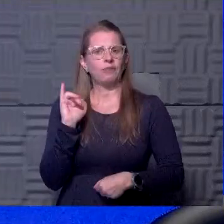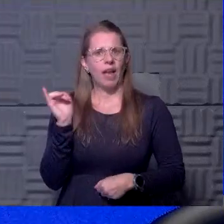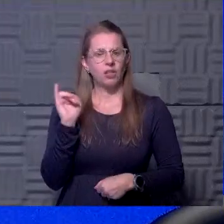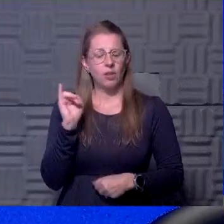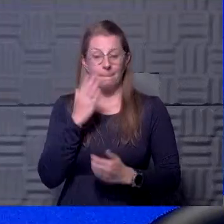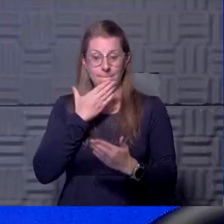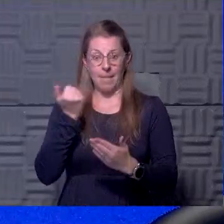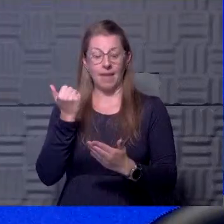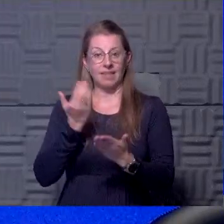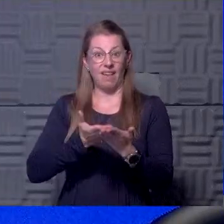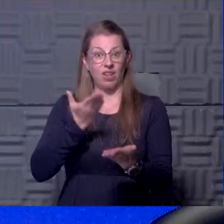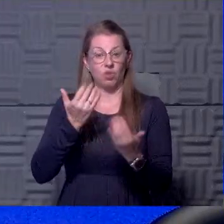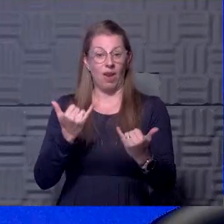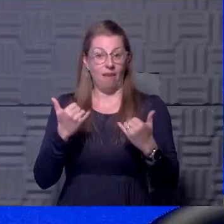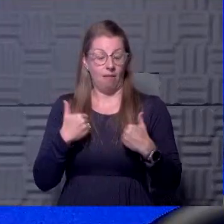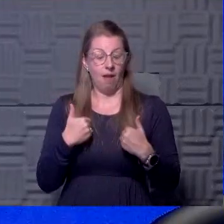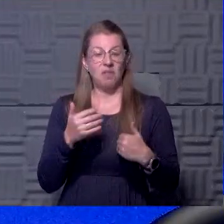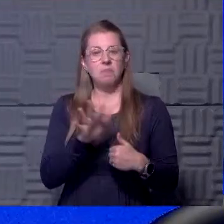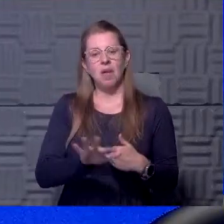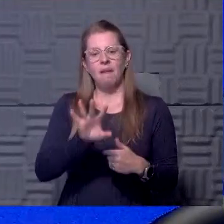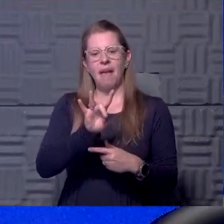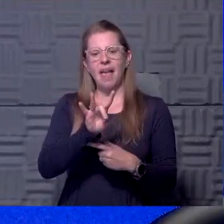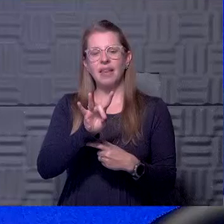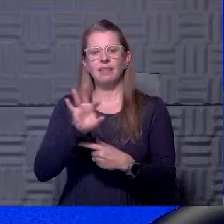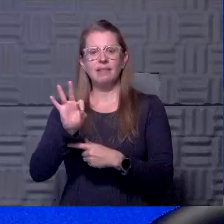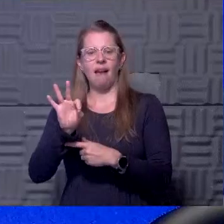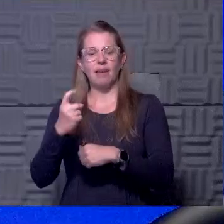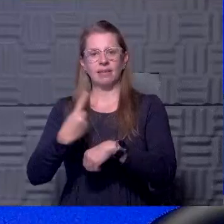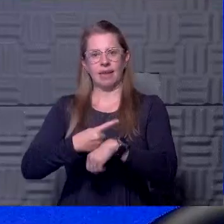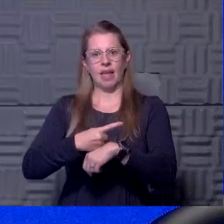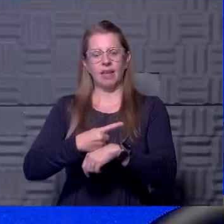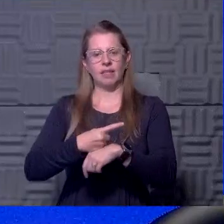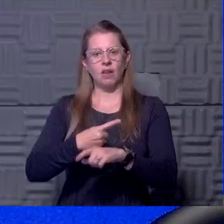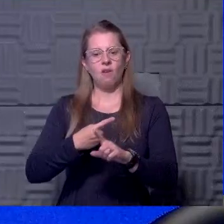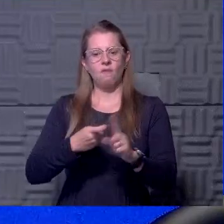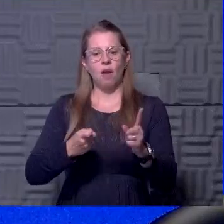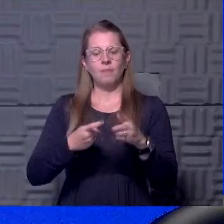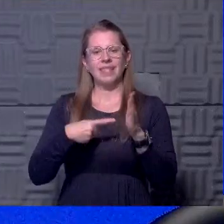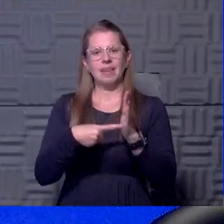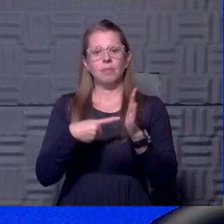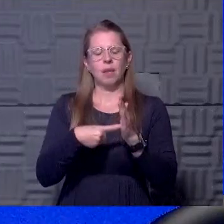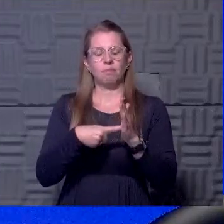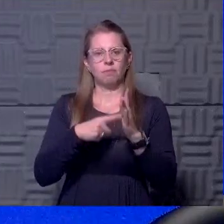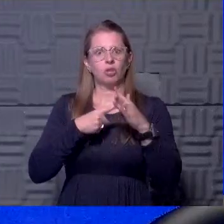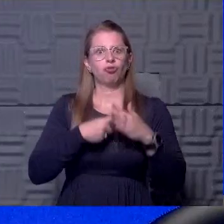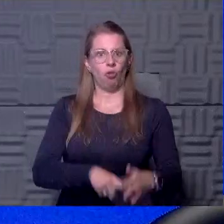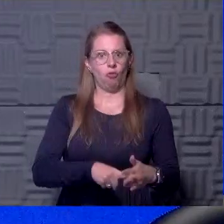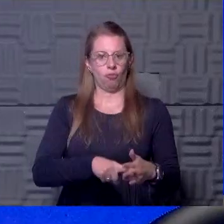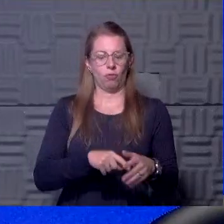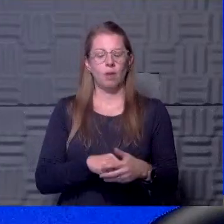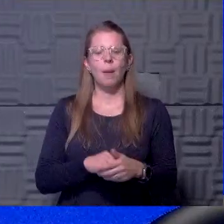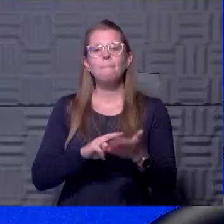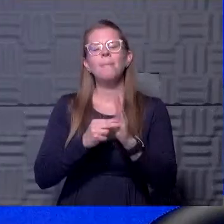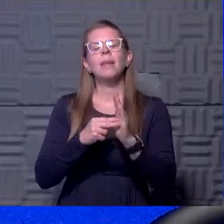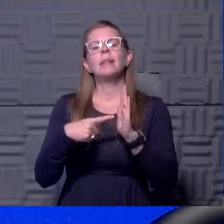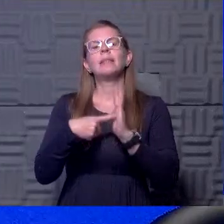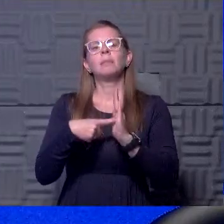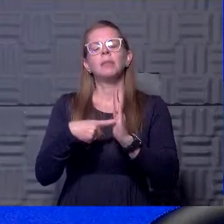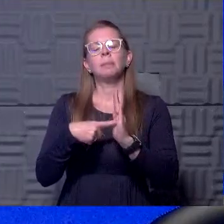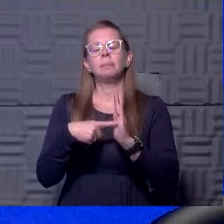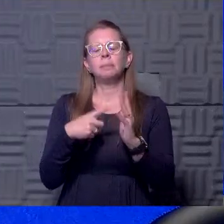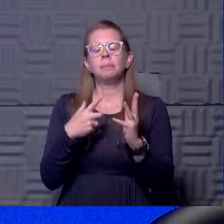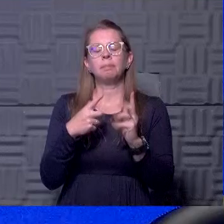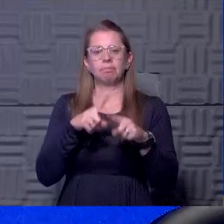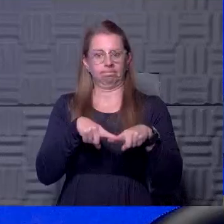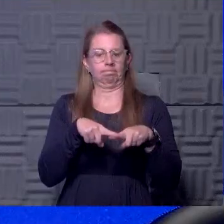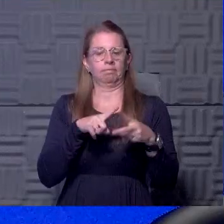evidence we have right now is about eight to nine days from your symptom onset. And this is based on symptoms. It is based